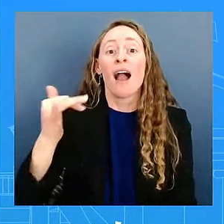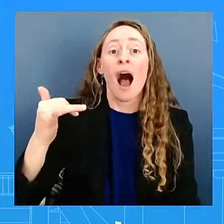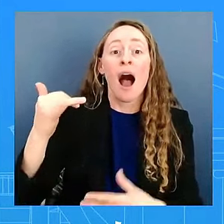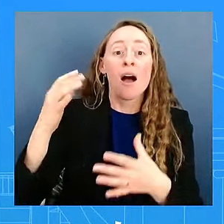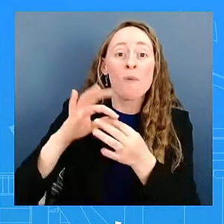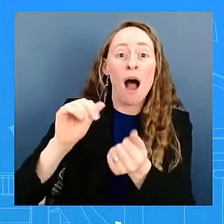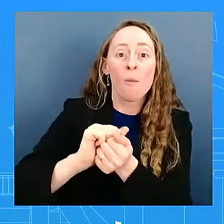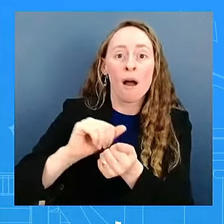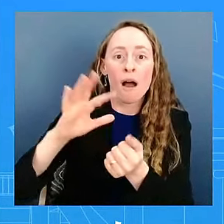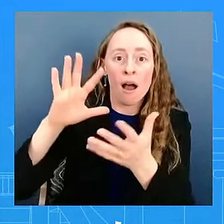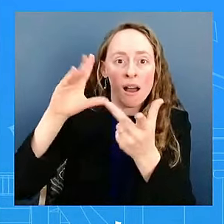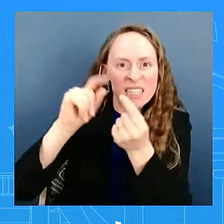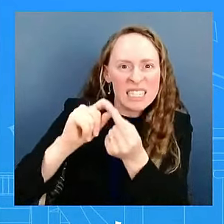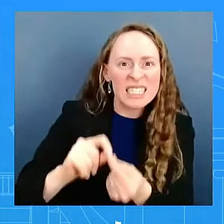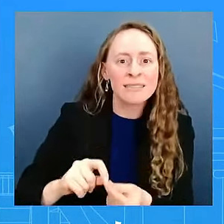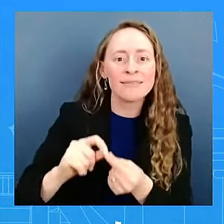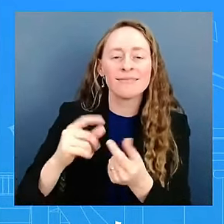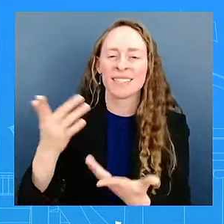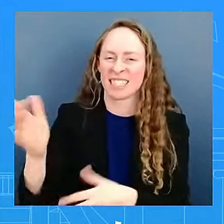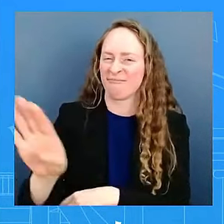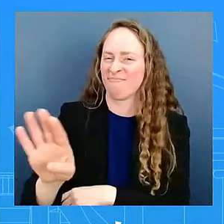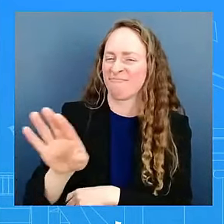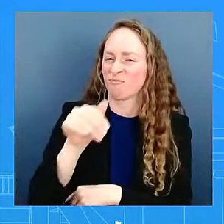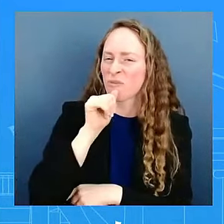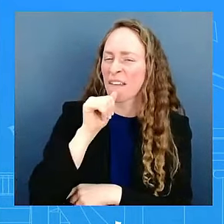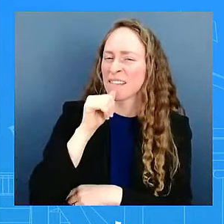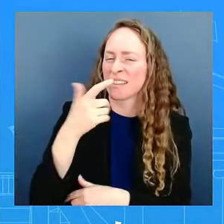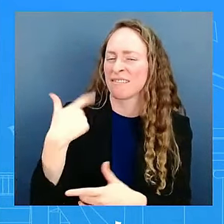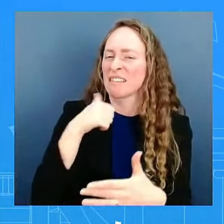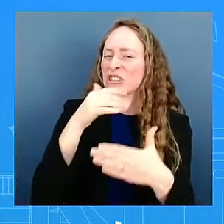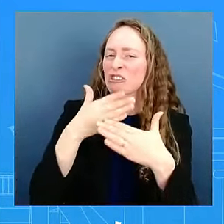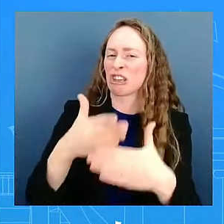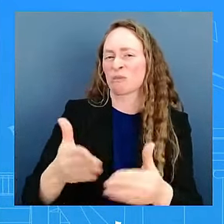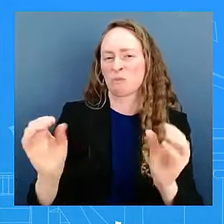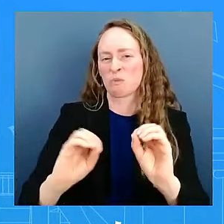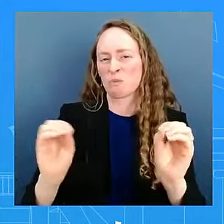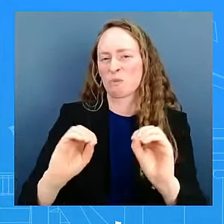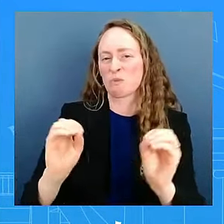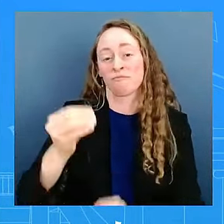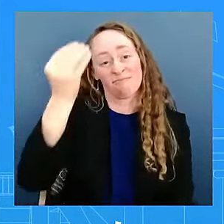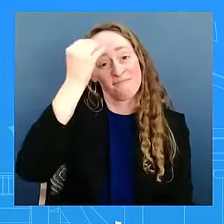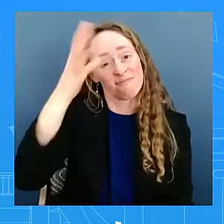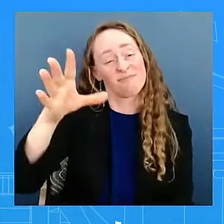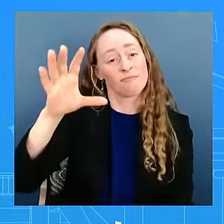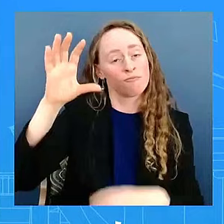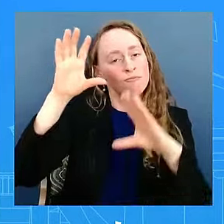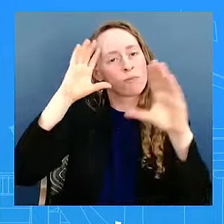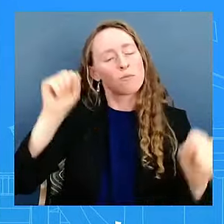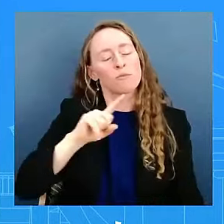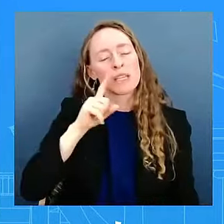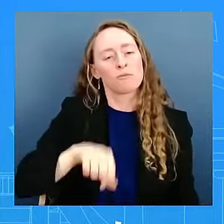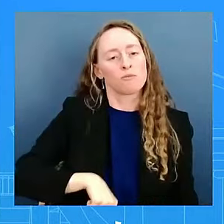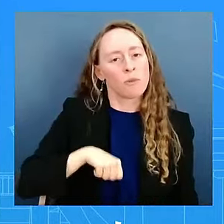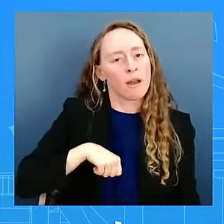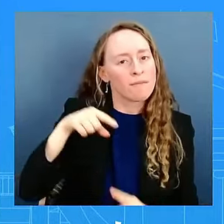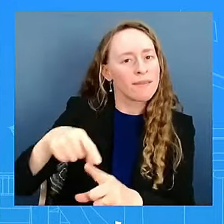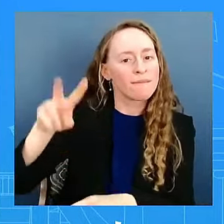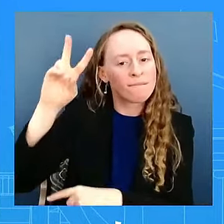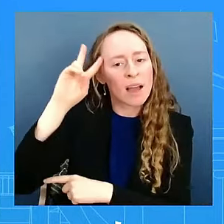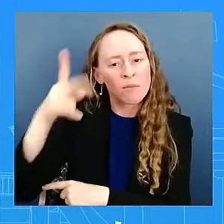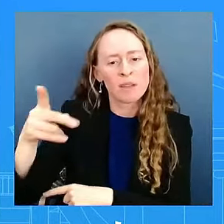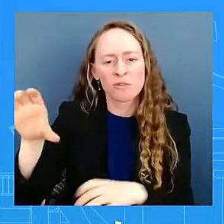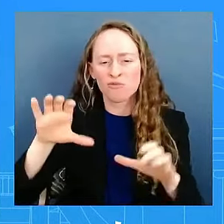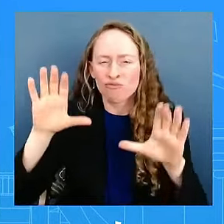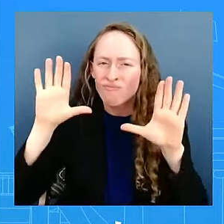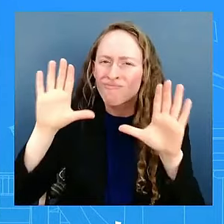you know, the president is incredibly proud of the vice president and what she has been able to accomplish, their partnership together, and is